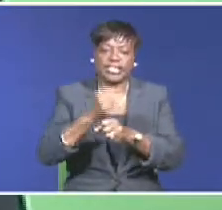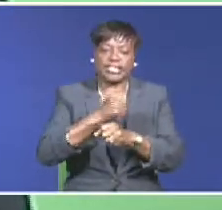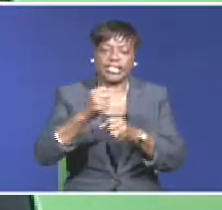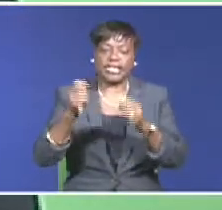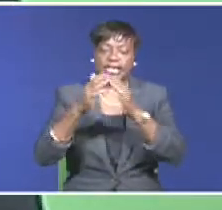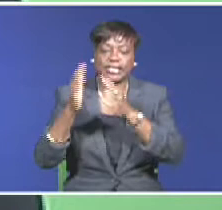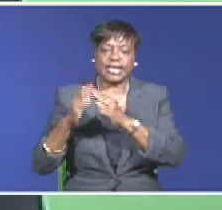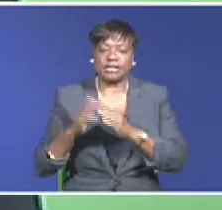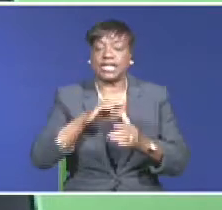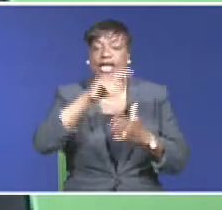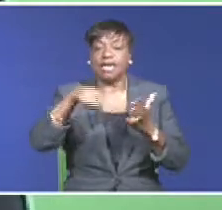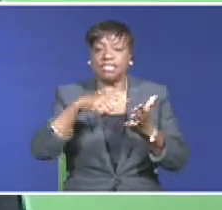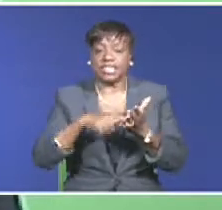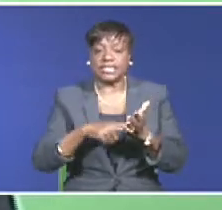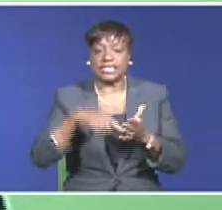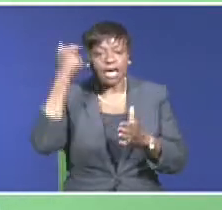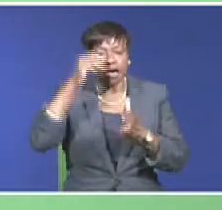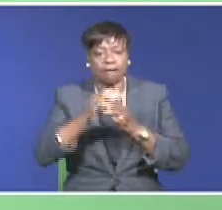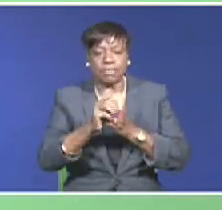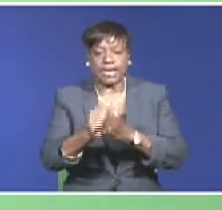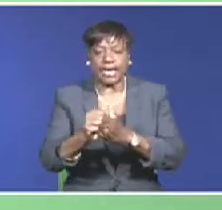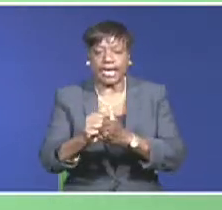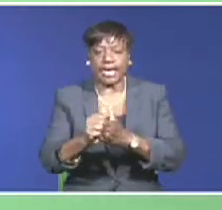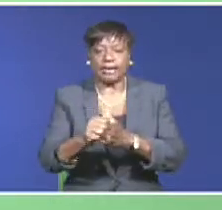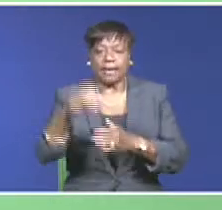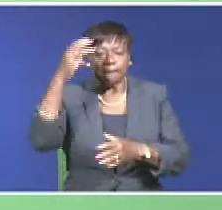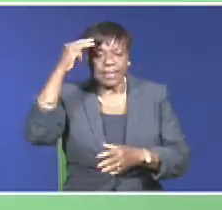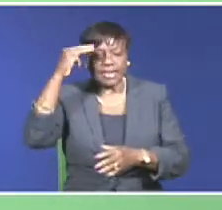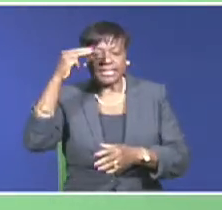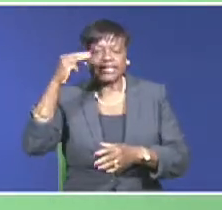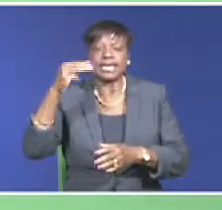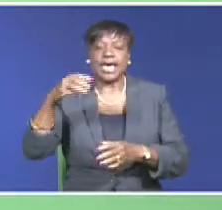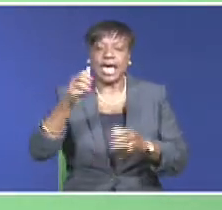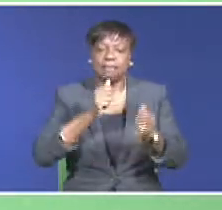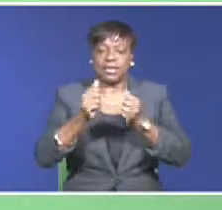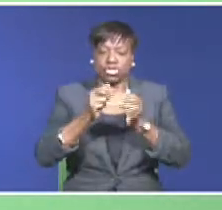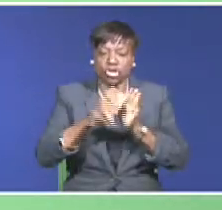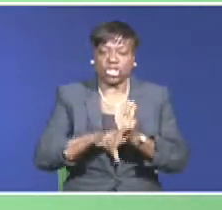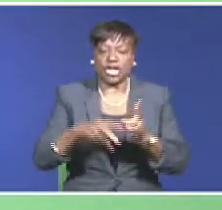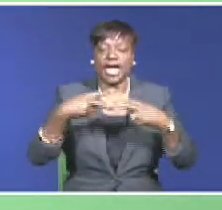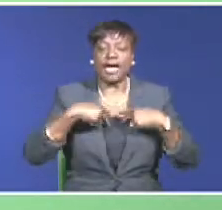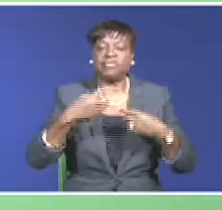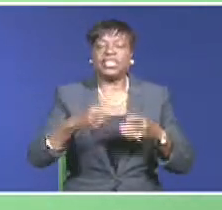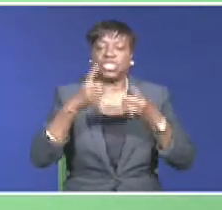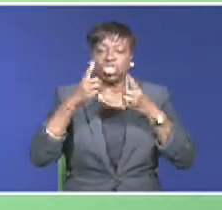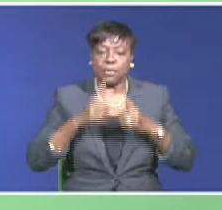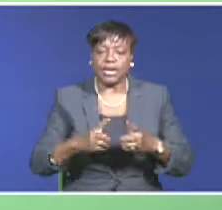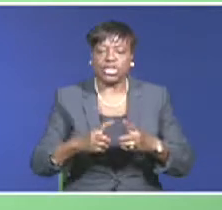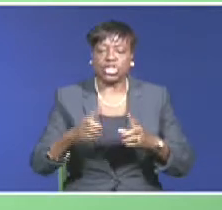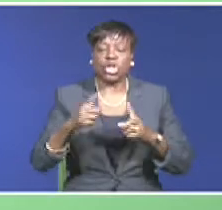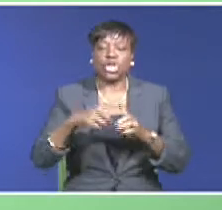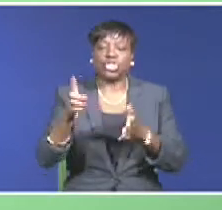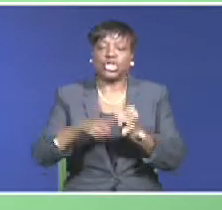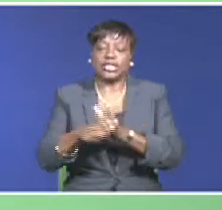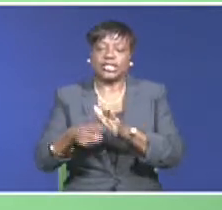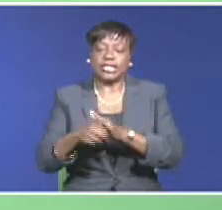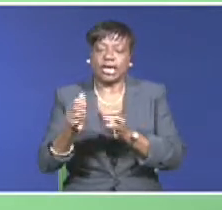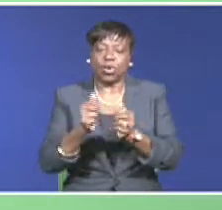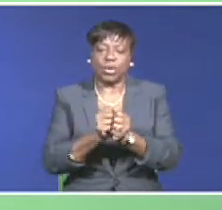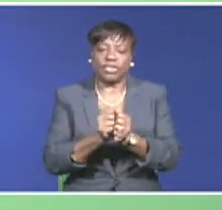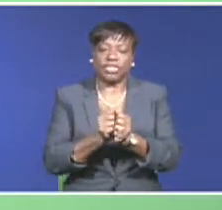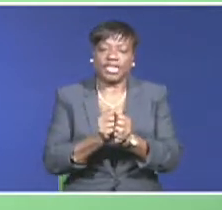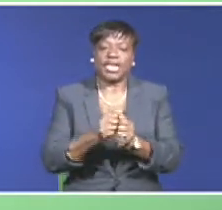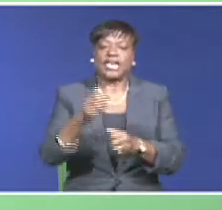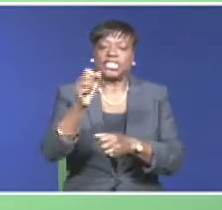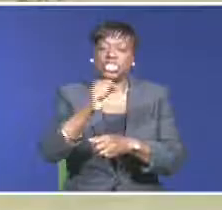has the political will and determination to deal with unregulated or